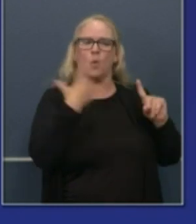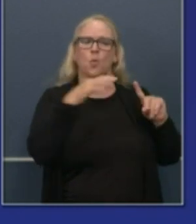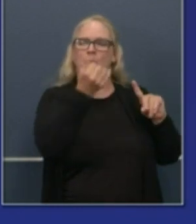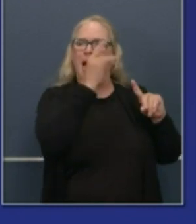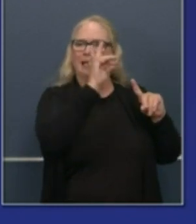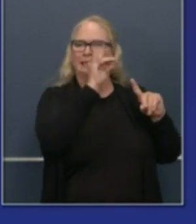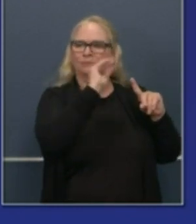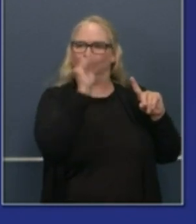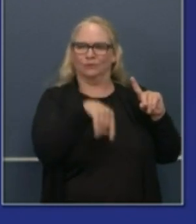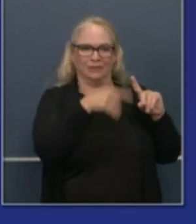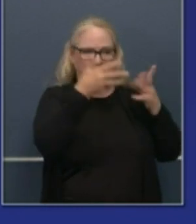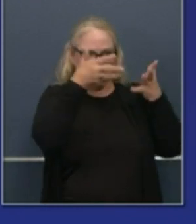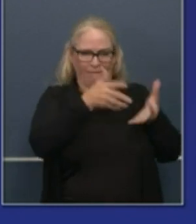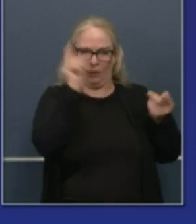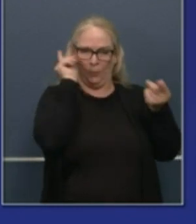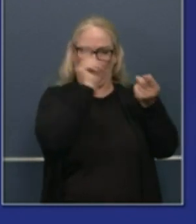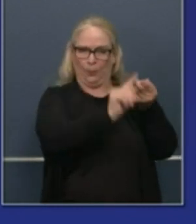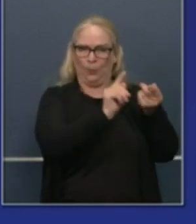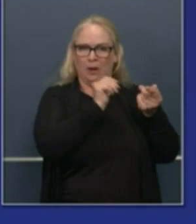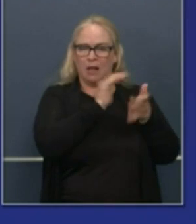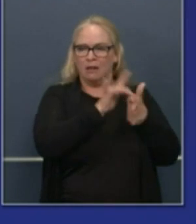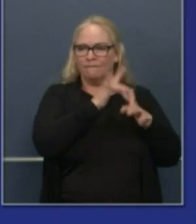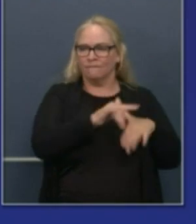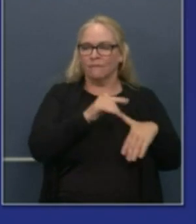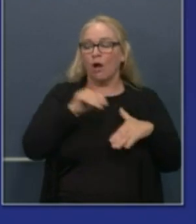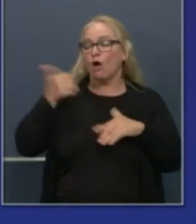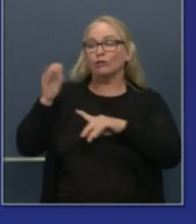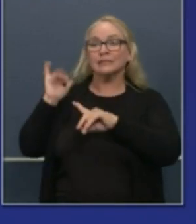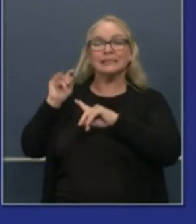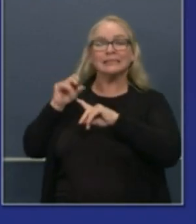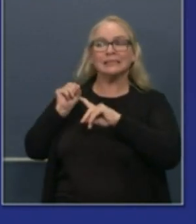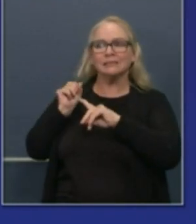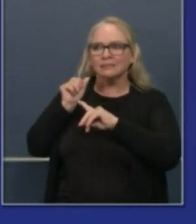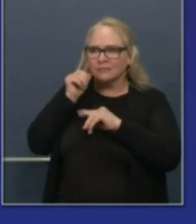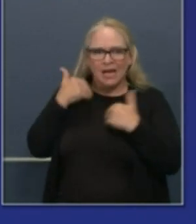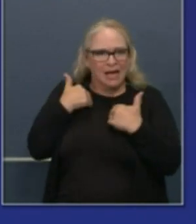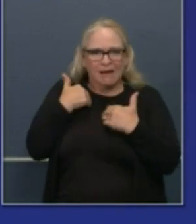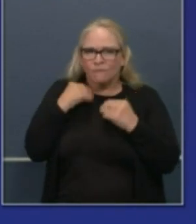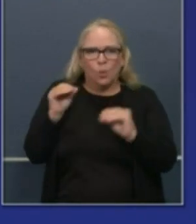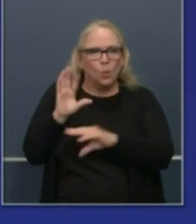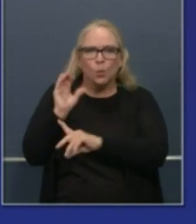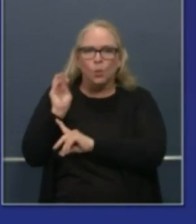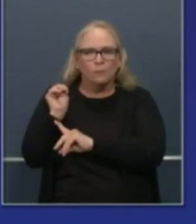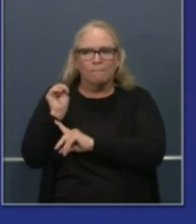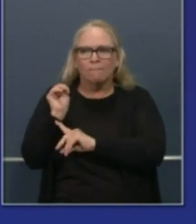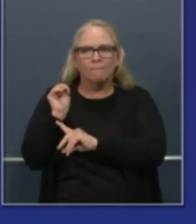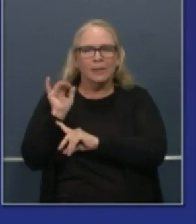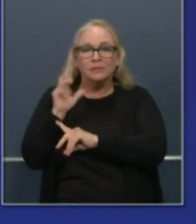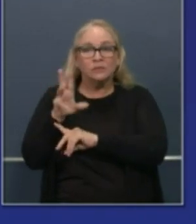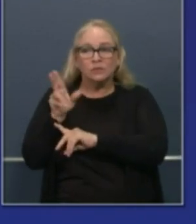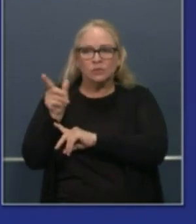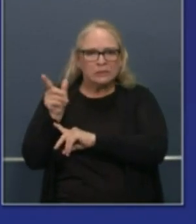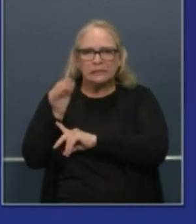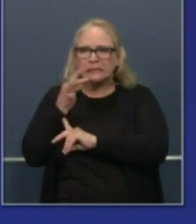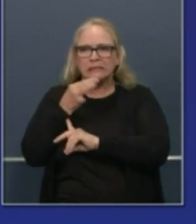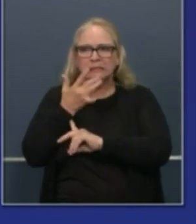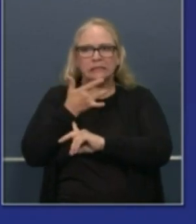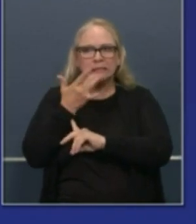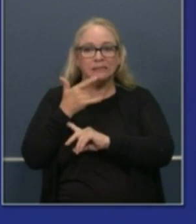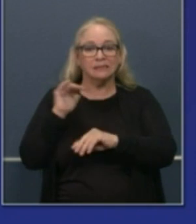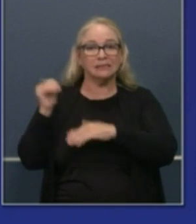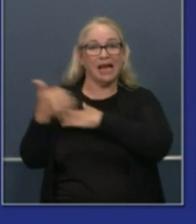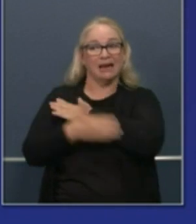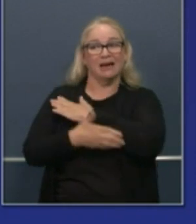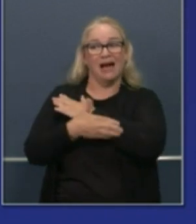There's parts of the state it's even less still San Benito zero percent the ICU capacity available in that county. Again an